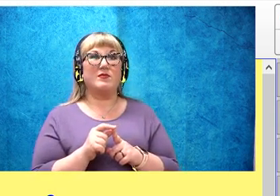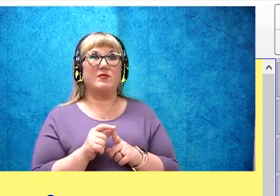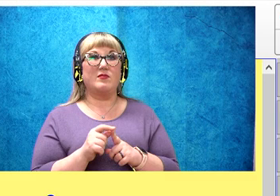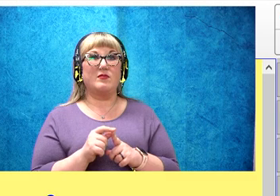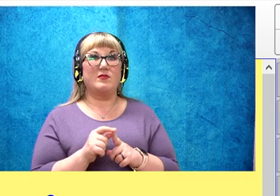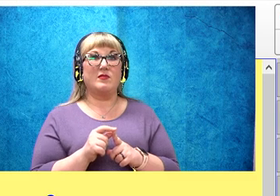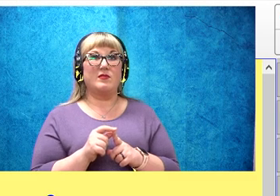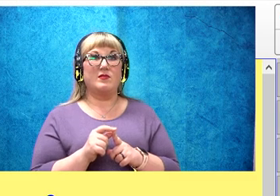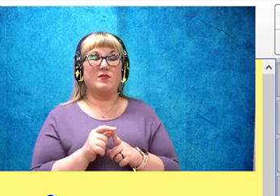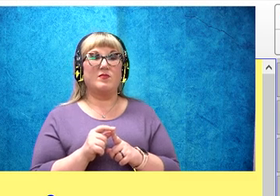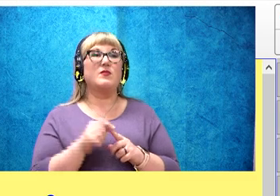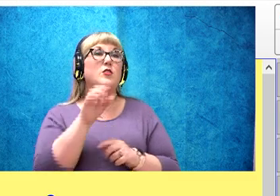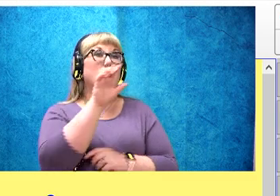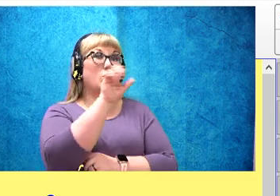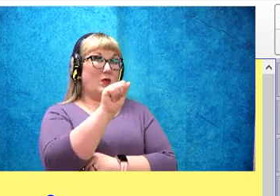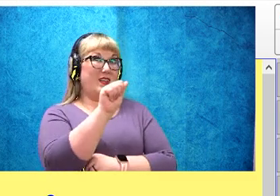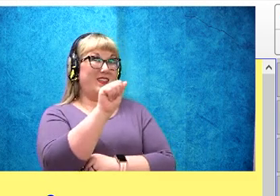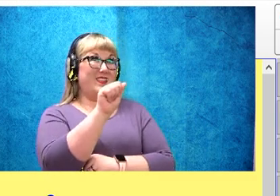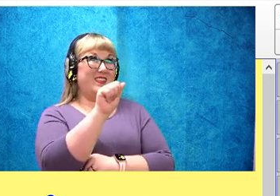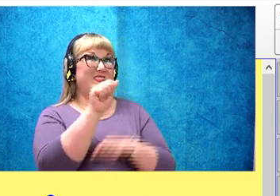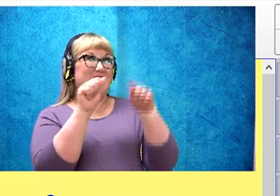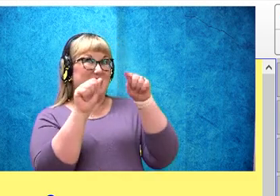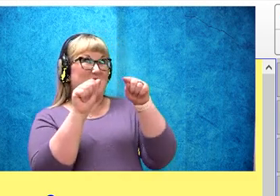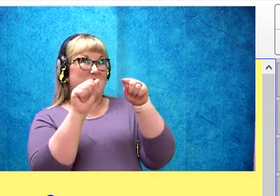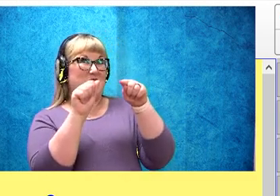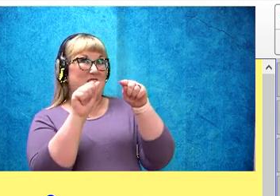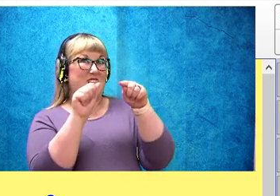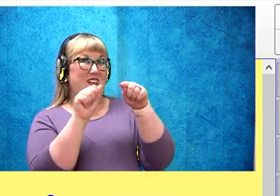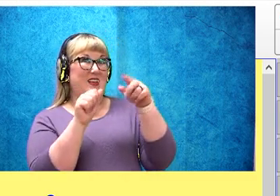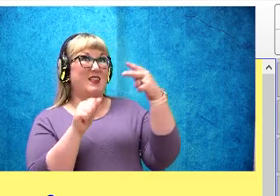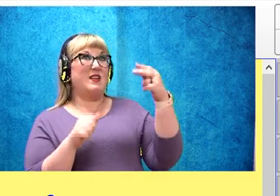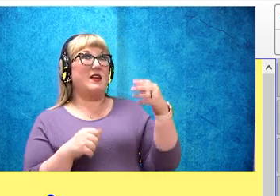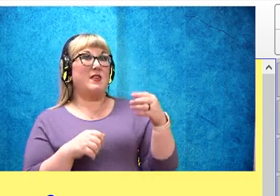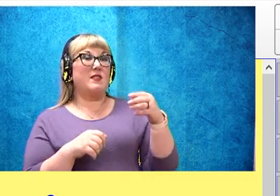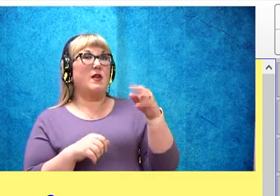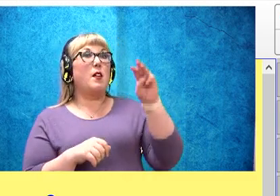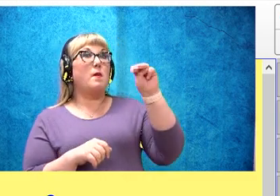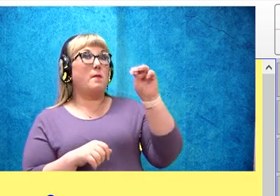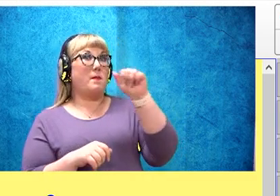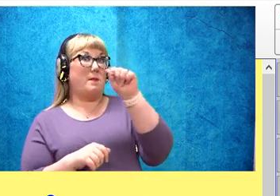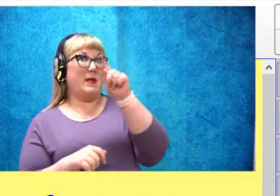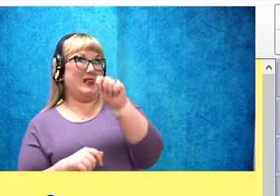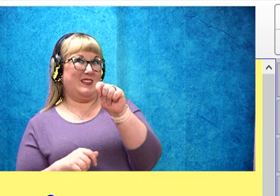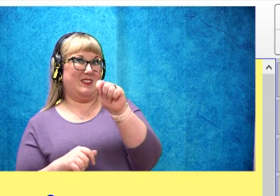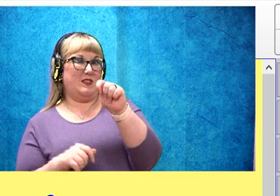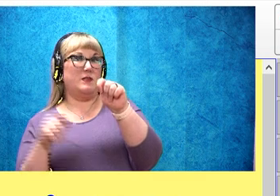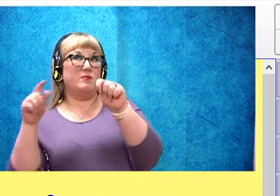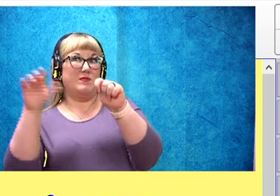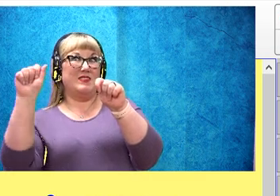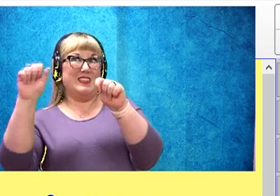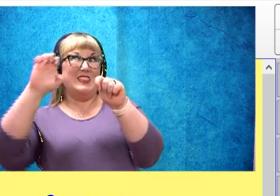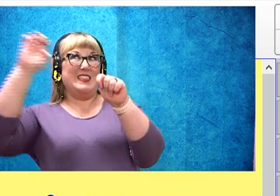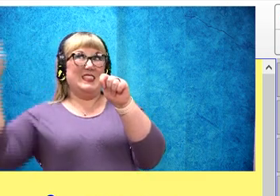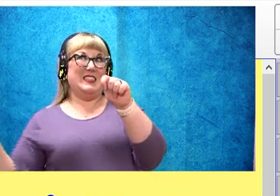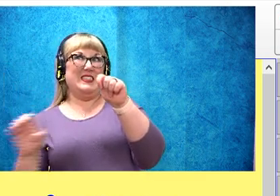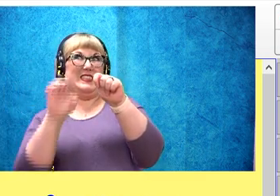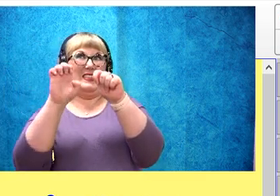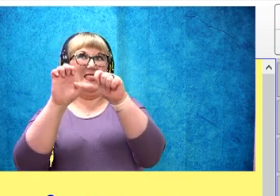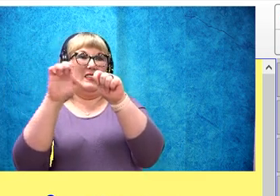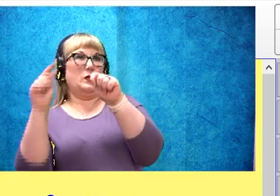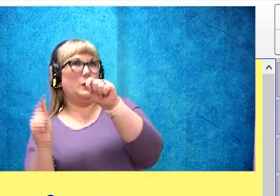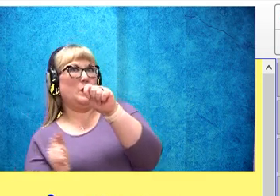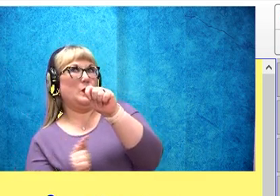Instead, it makes its short vowel sound. So this word is mat. Magic E comes along,